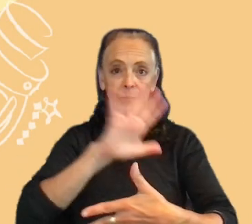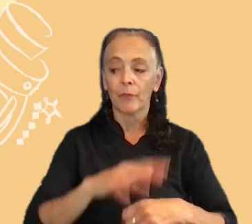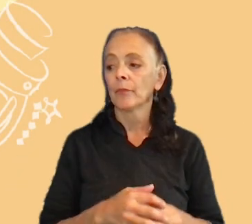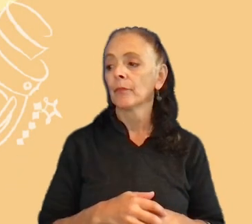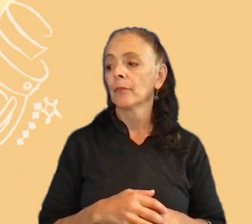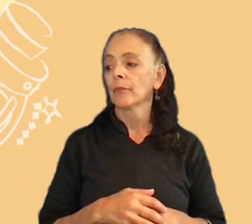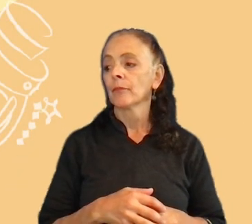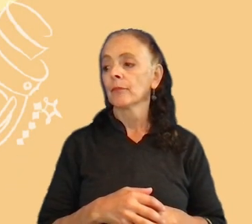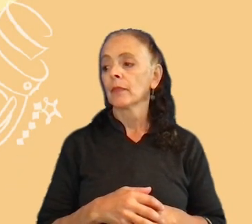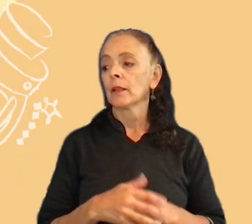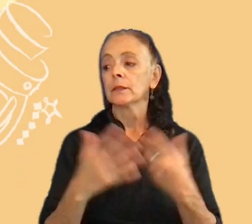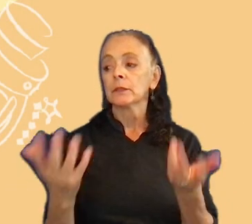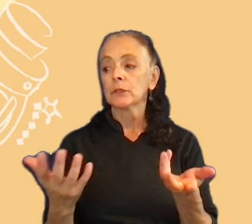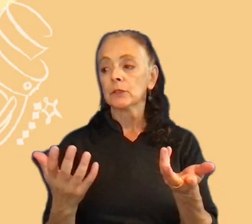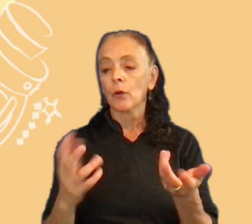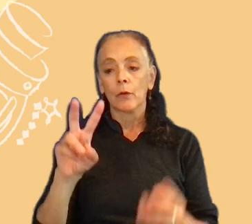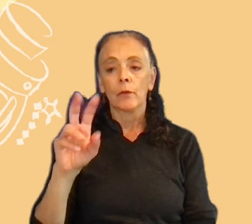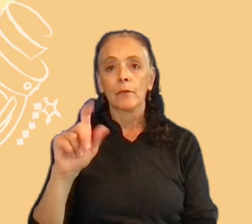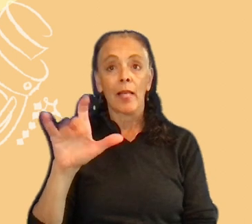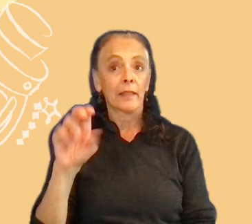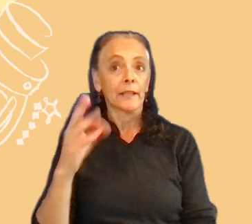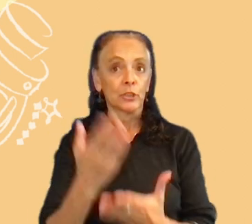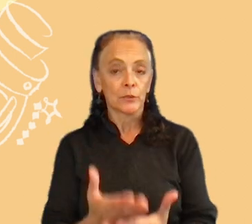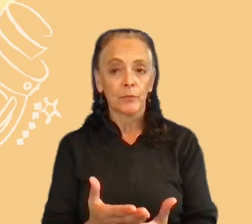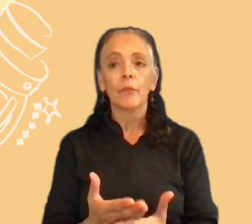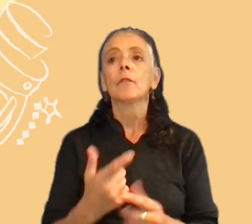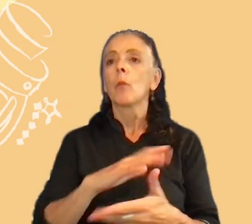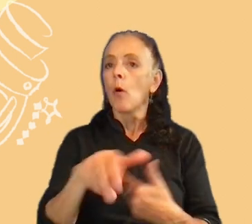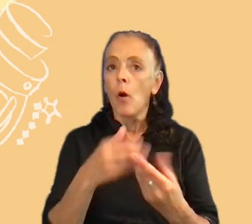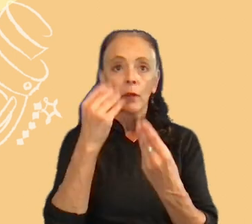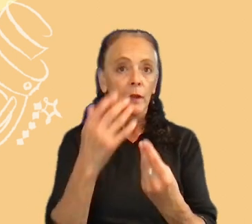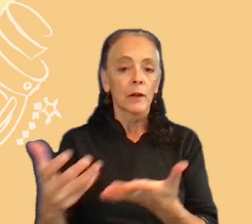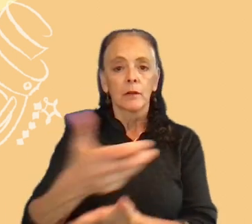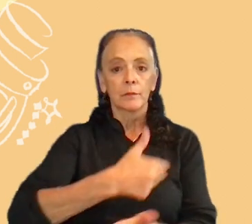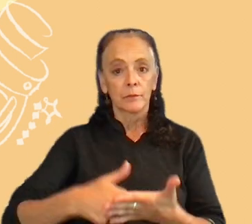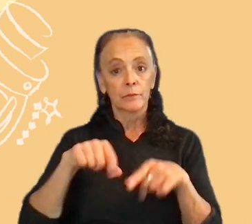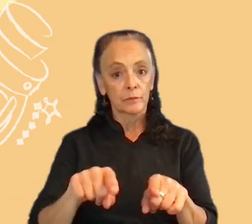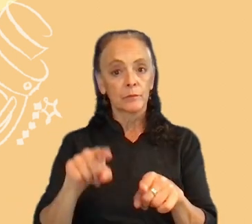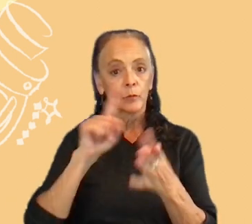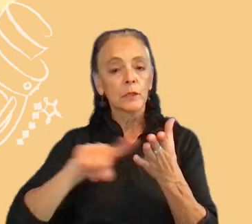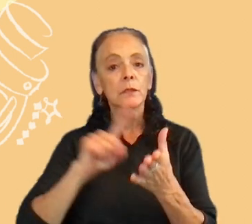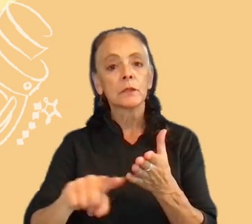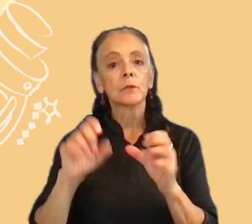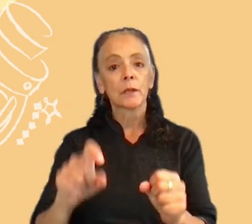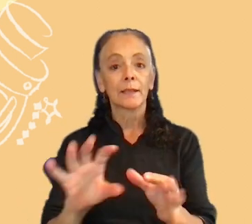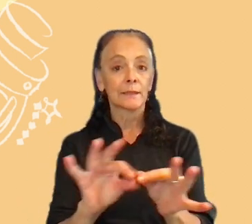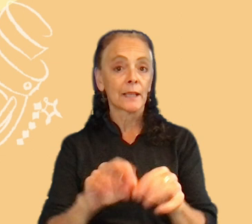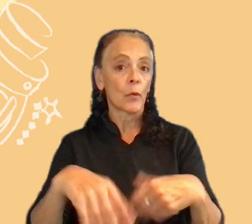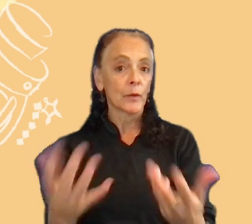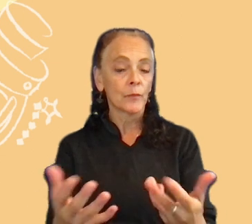So, about this validation. From all the data that we collected during this research, we can say this.